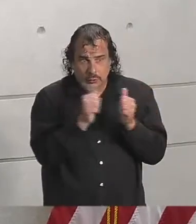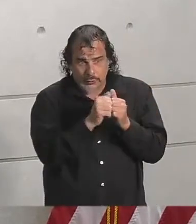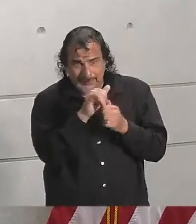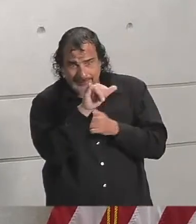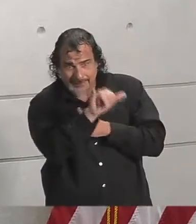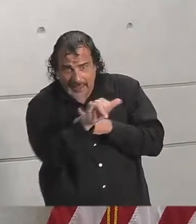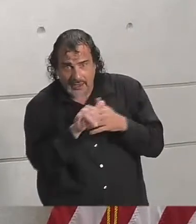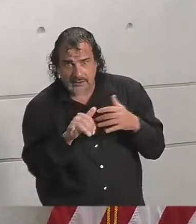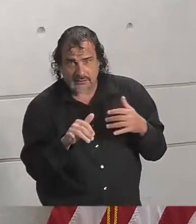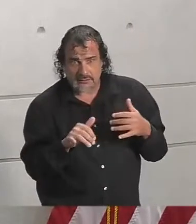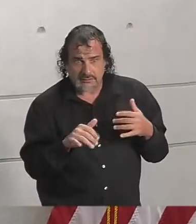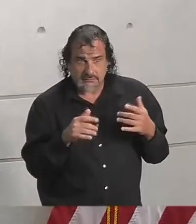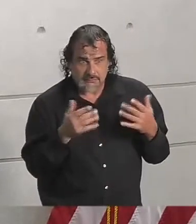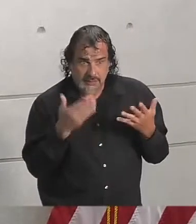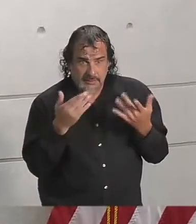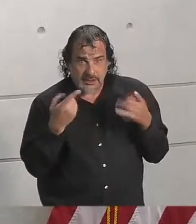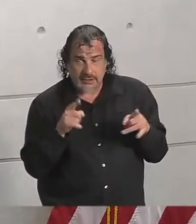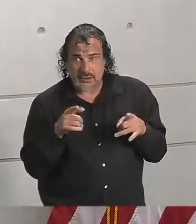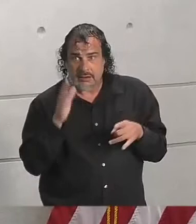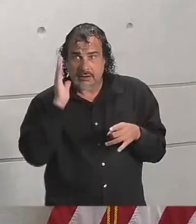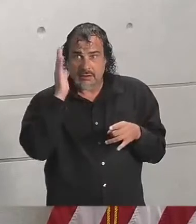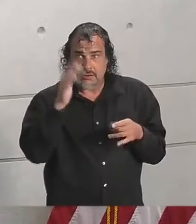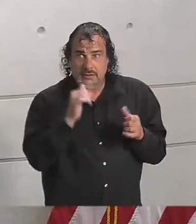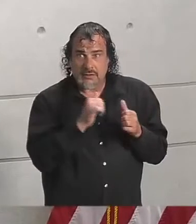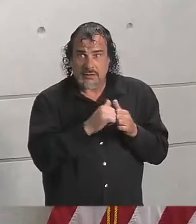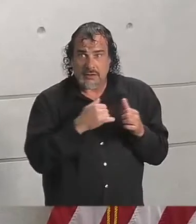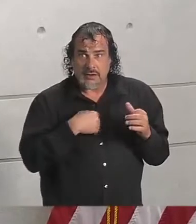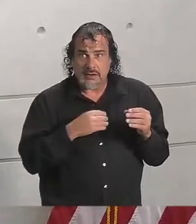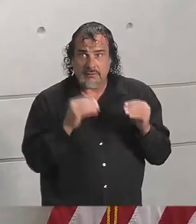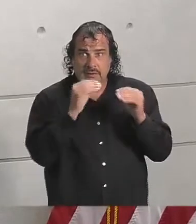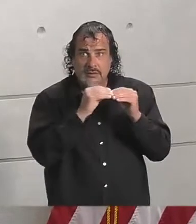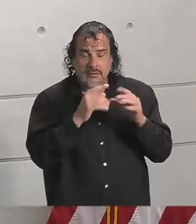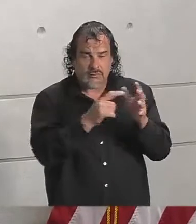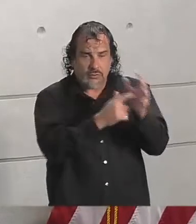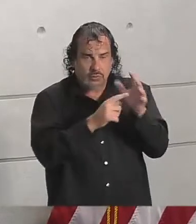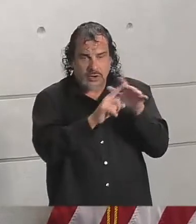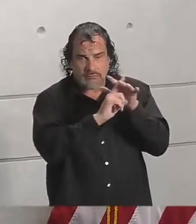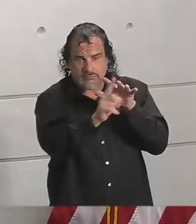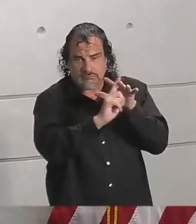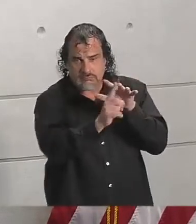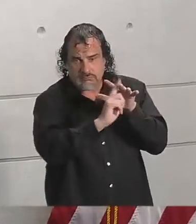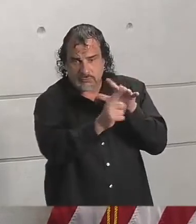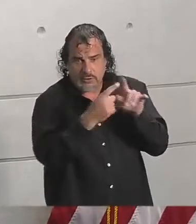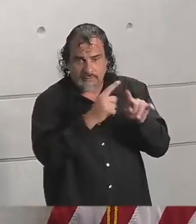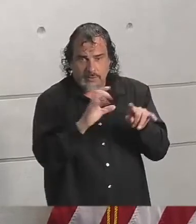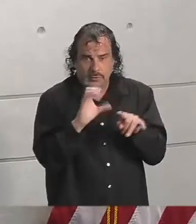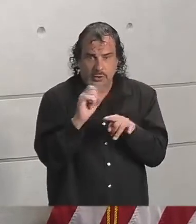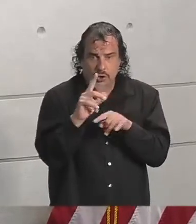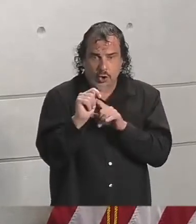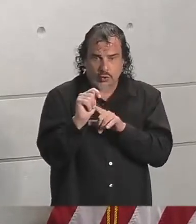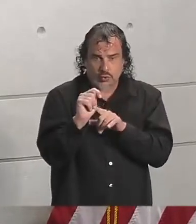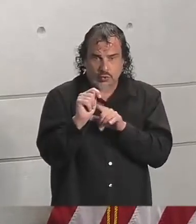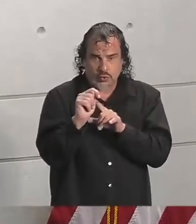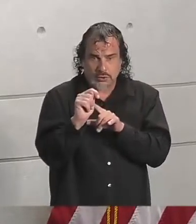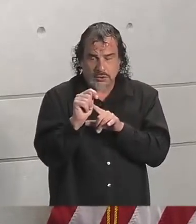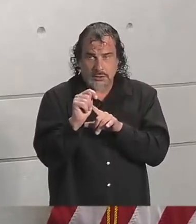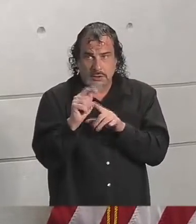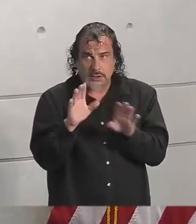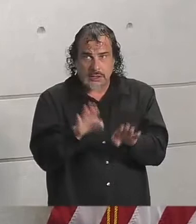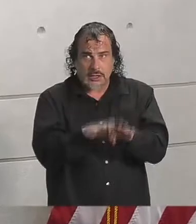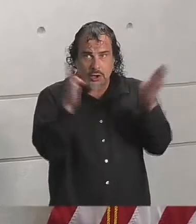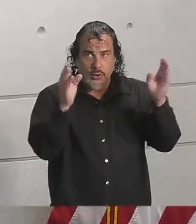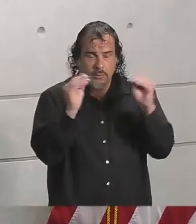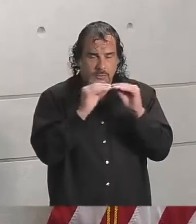mind, is it likely that we're going to have any more evacuations on the coast, mandatory evacuations, and opening more